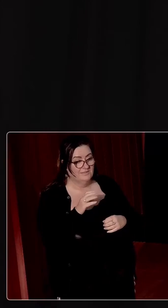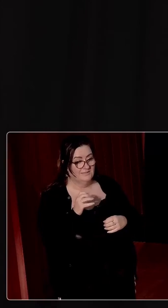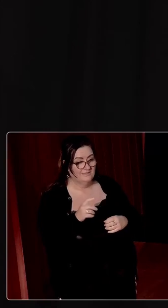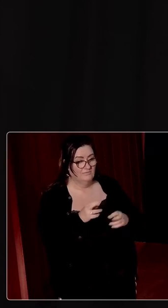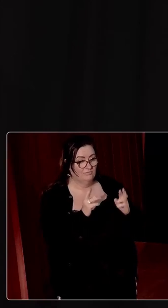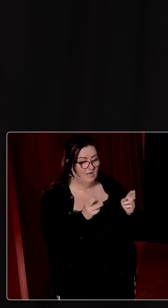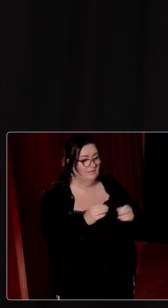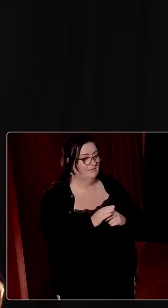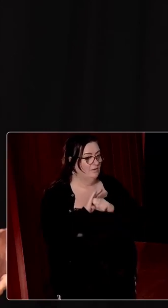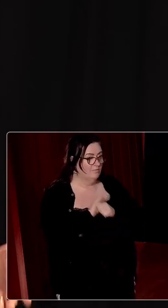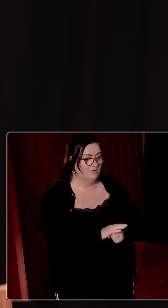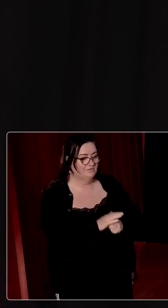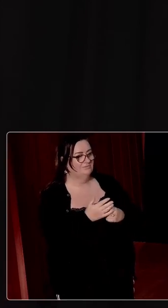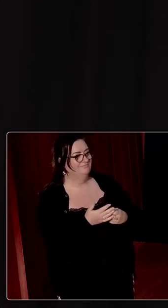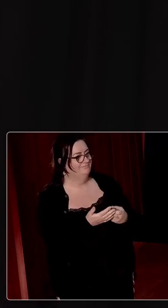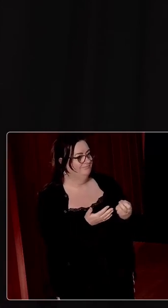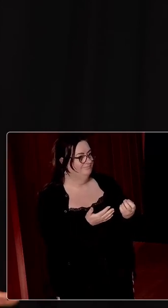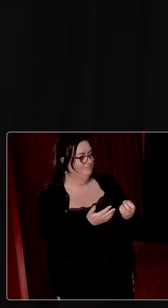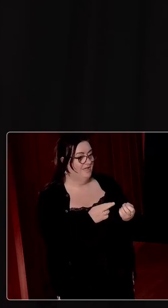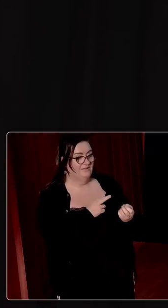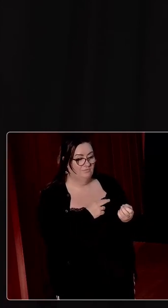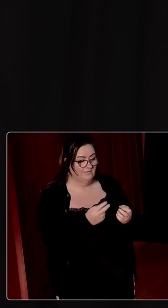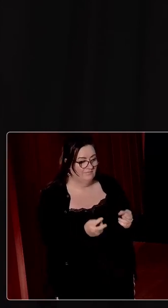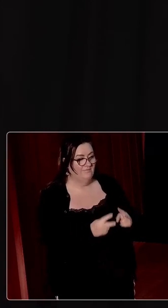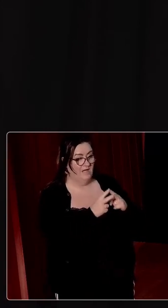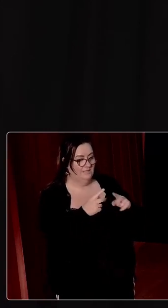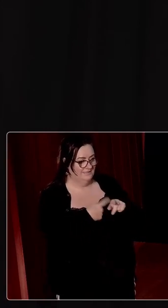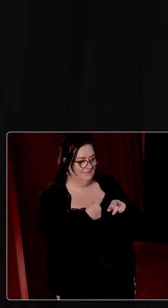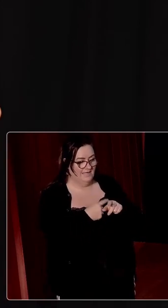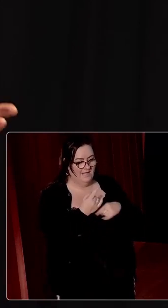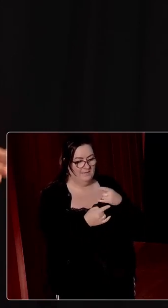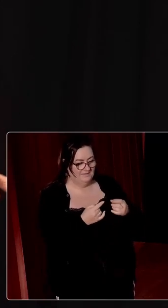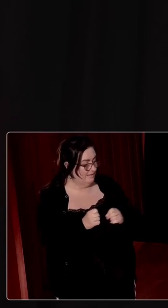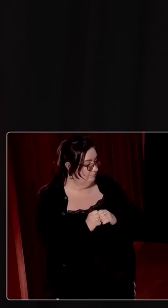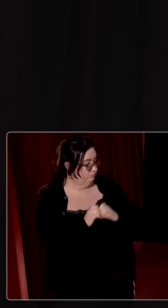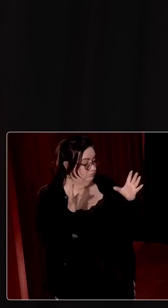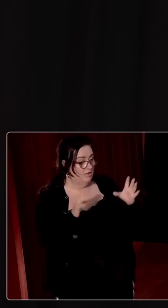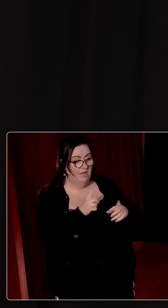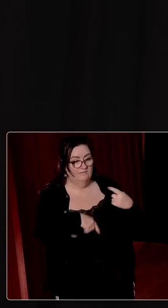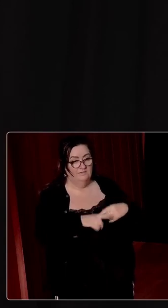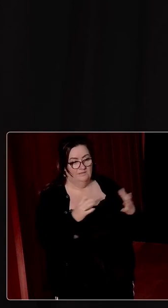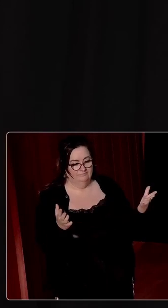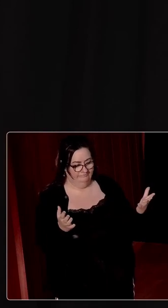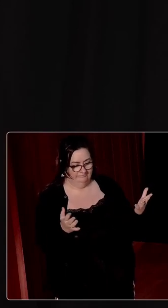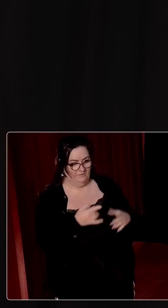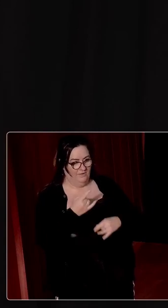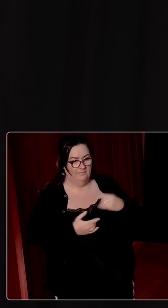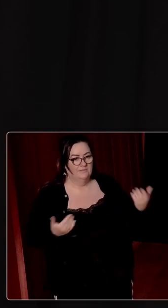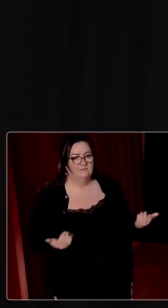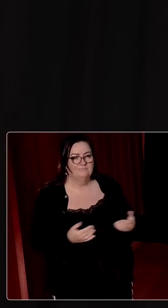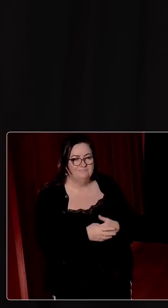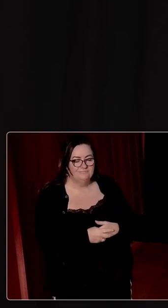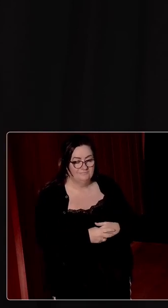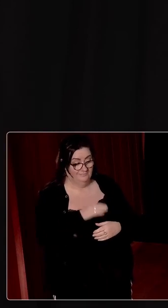movement, the repression and the reemergence of violence on the island of Ireland that blew all of that out of the water. And